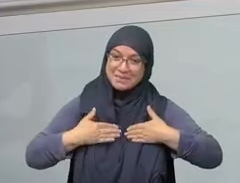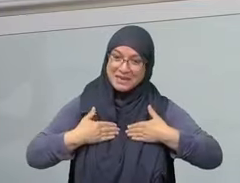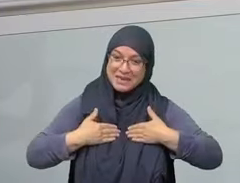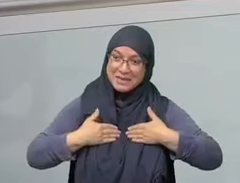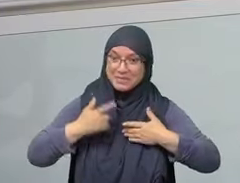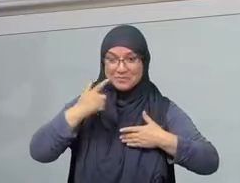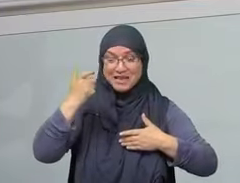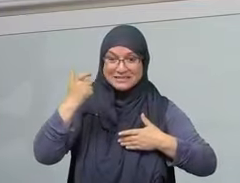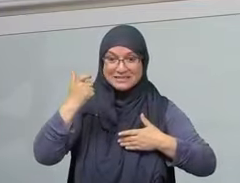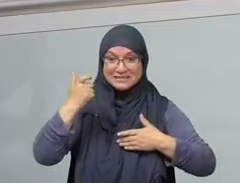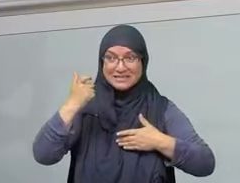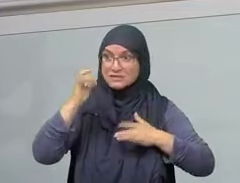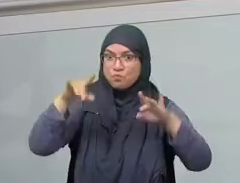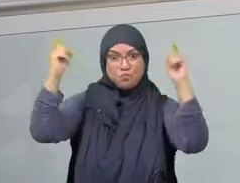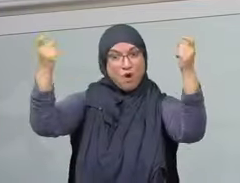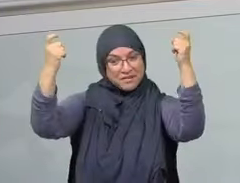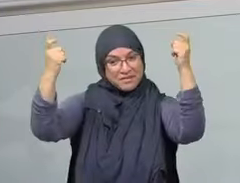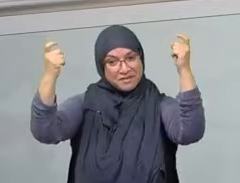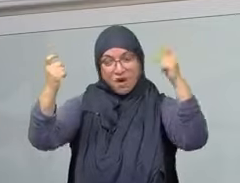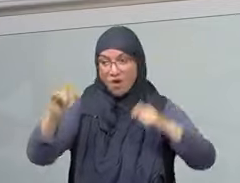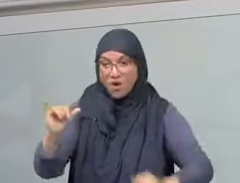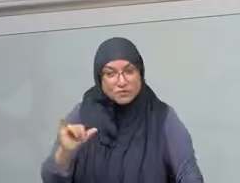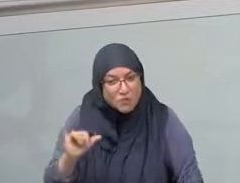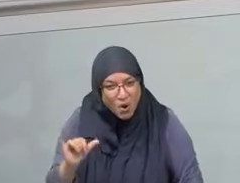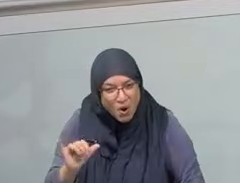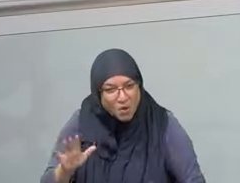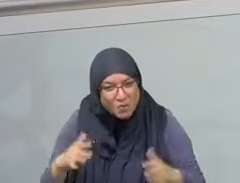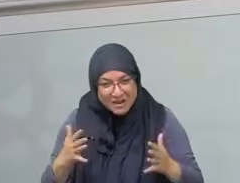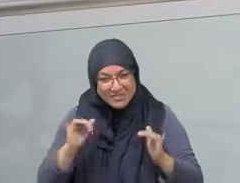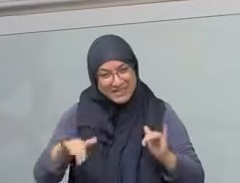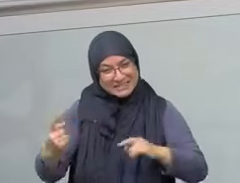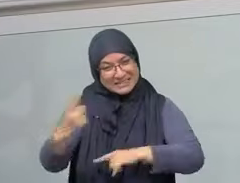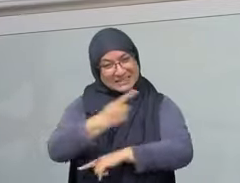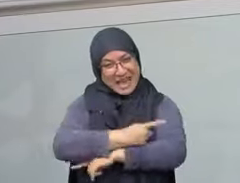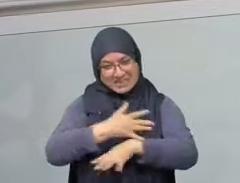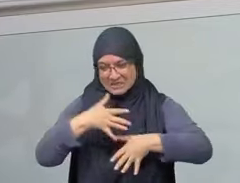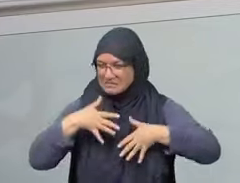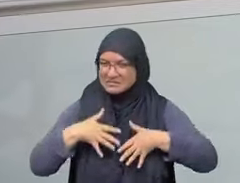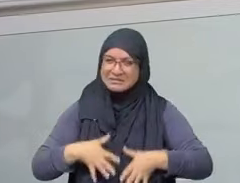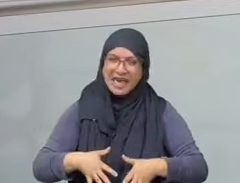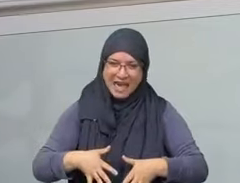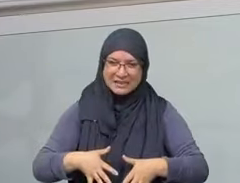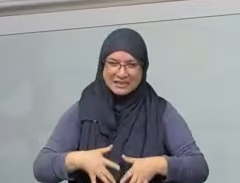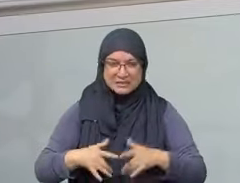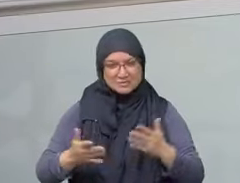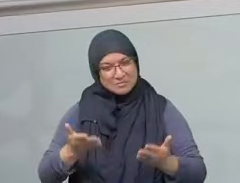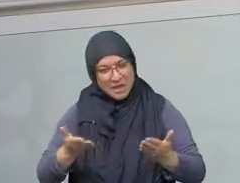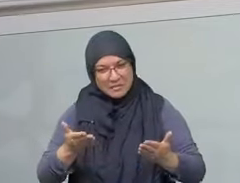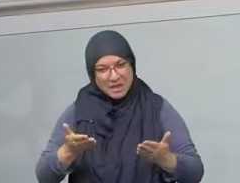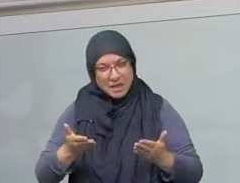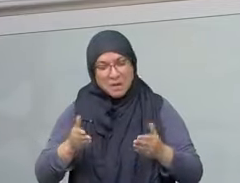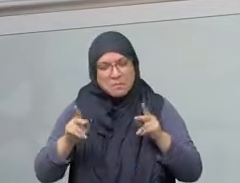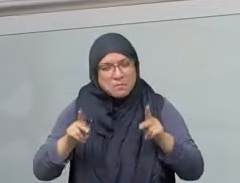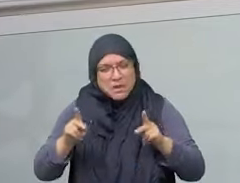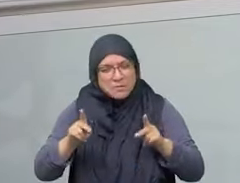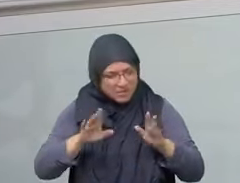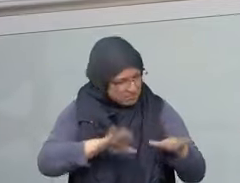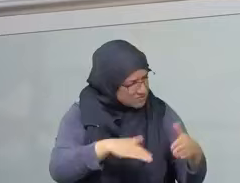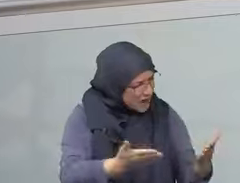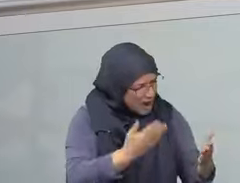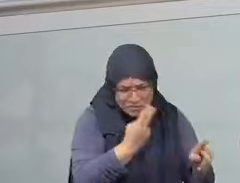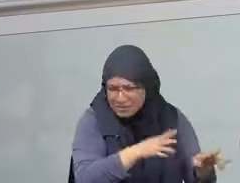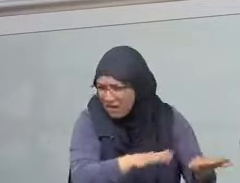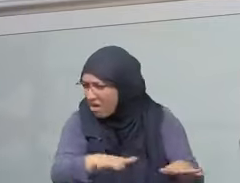something in our stomach that's not sitting right as we see what's happening with our brothers and sisters in Palestine and around the world.